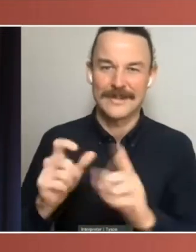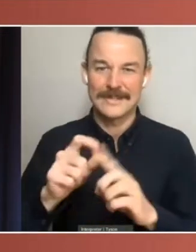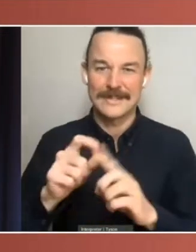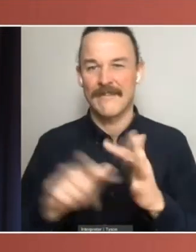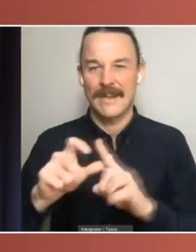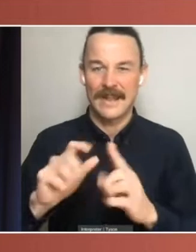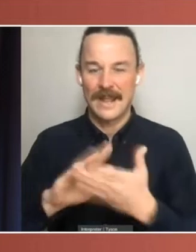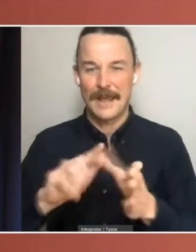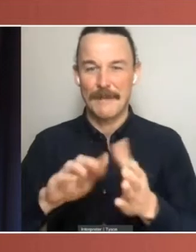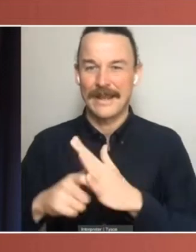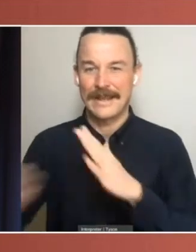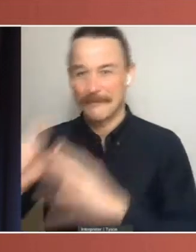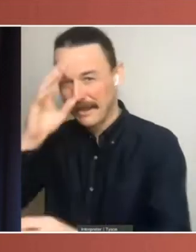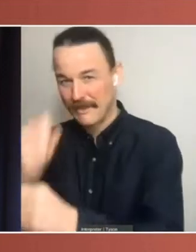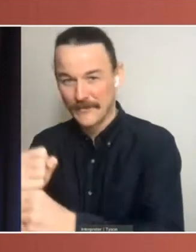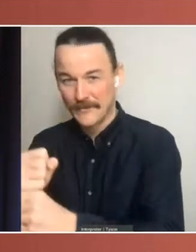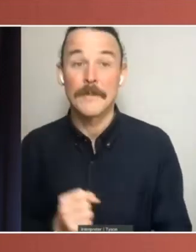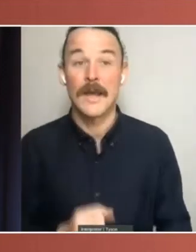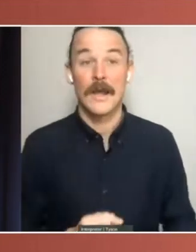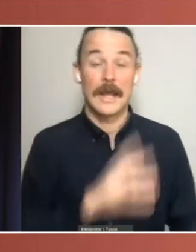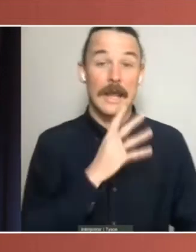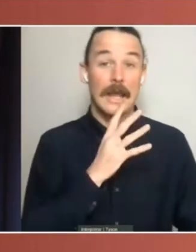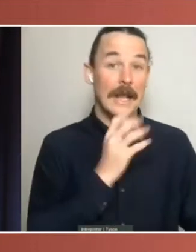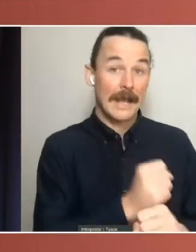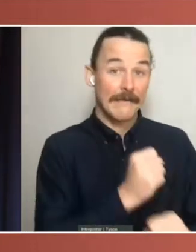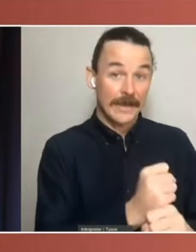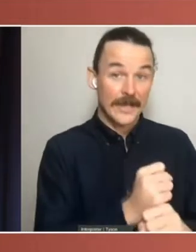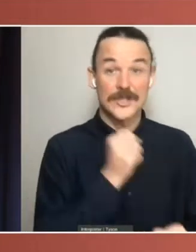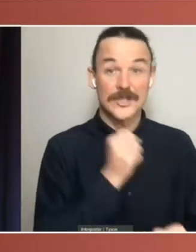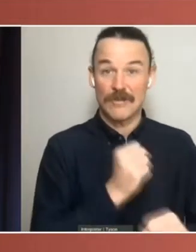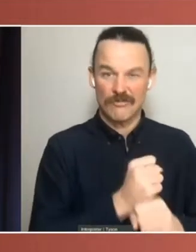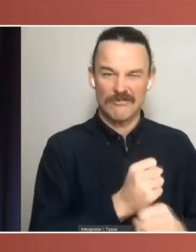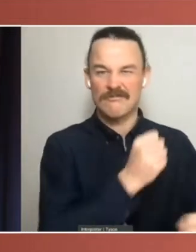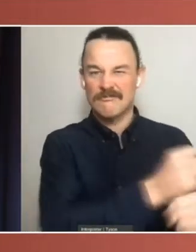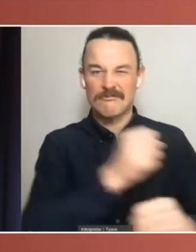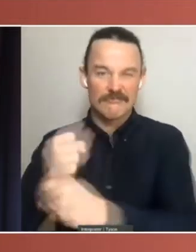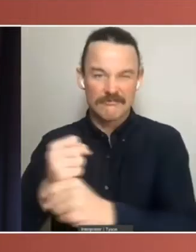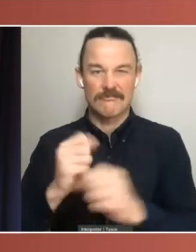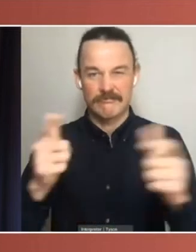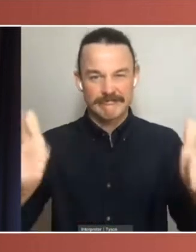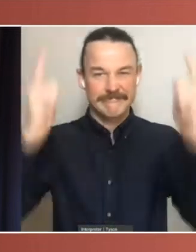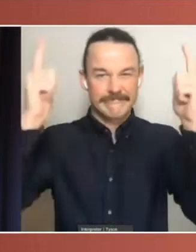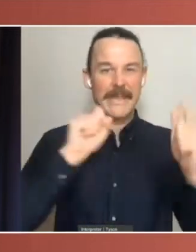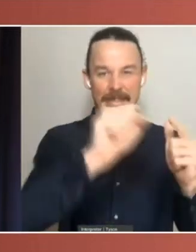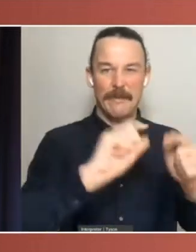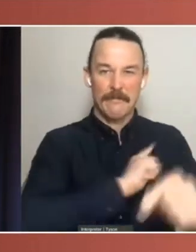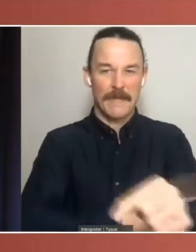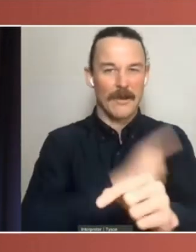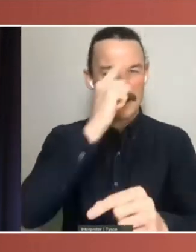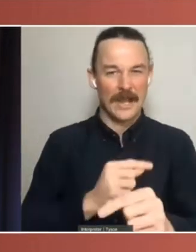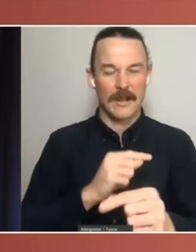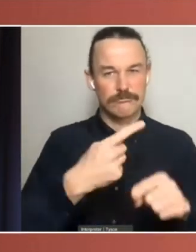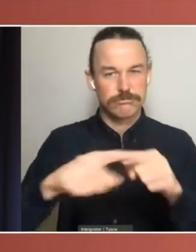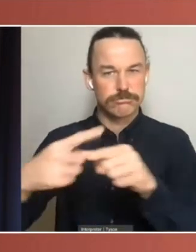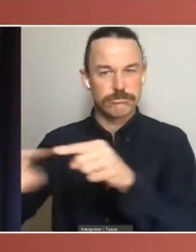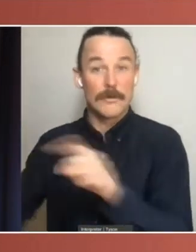Governor-General's powers we mean. But the House of Representatives and the Senate have unwritten powers as well, thanks to